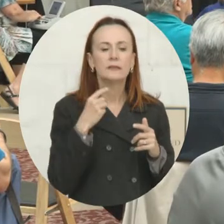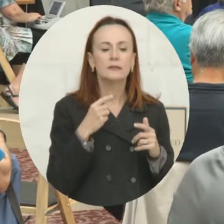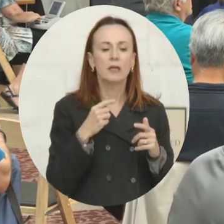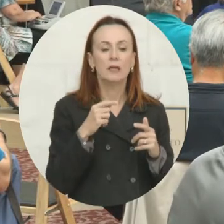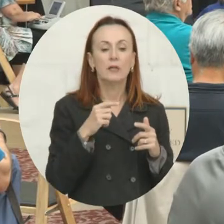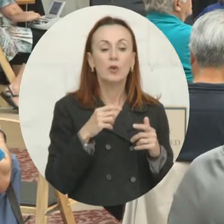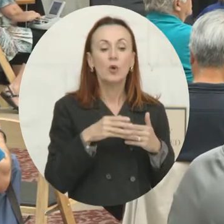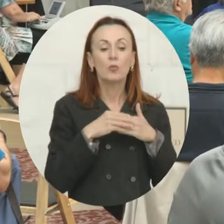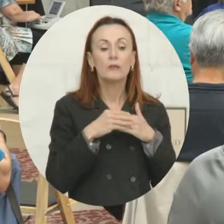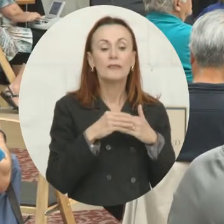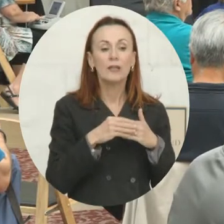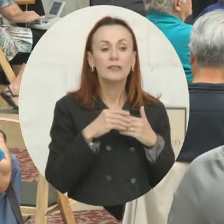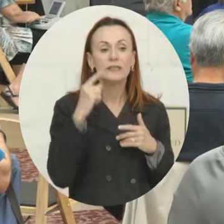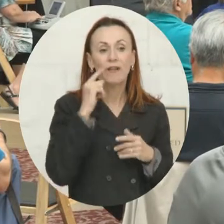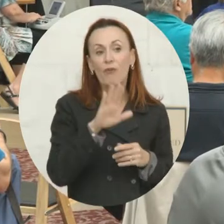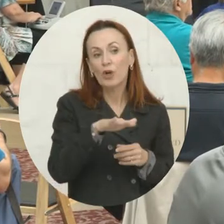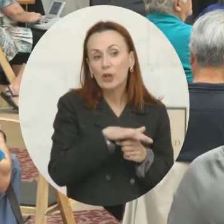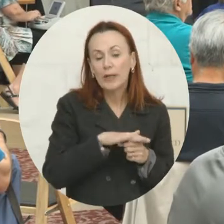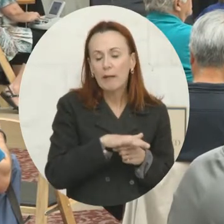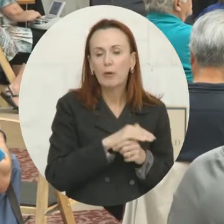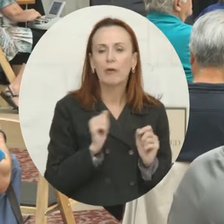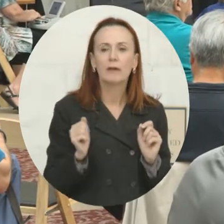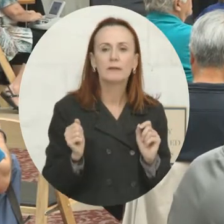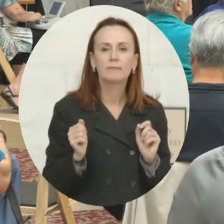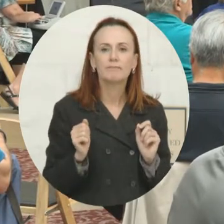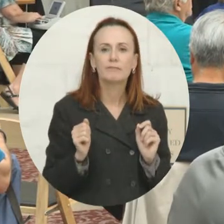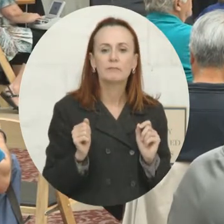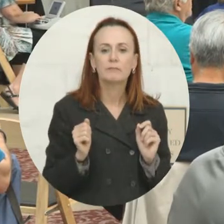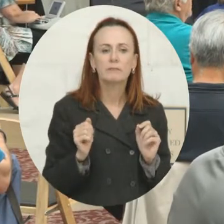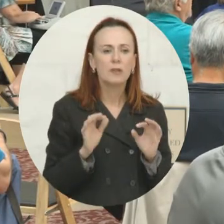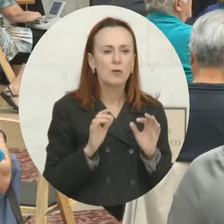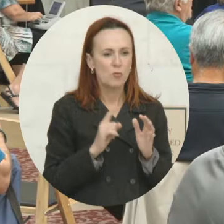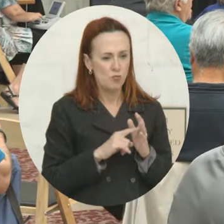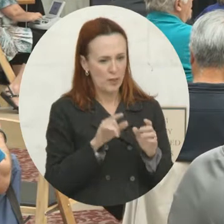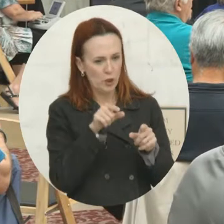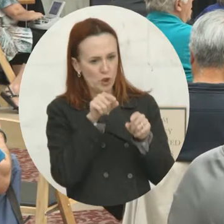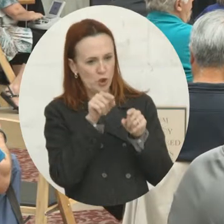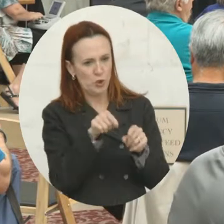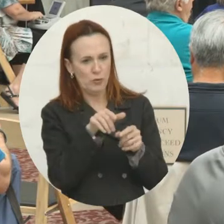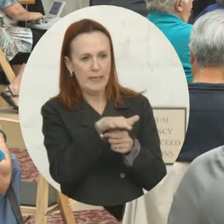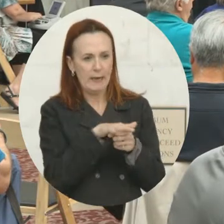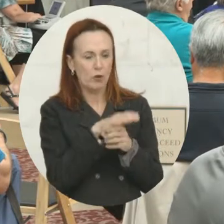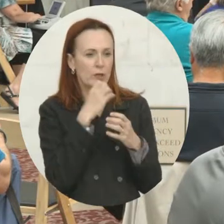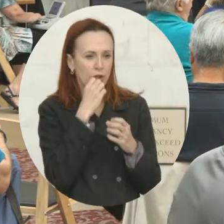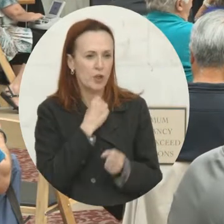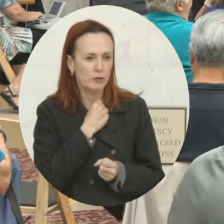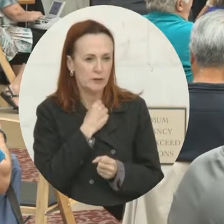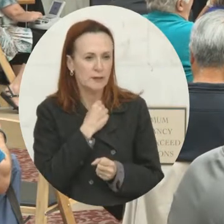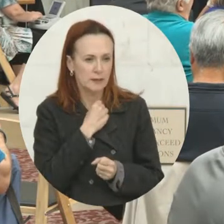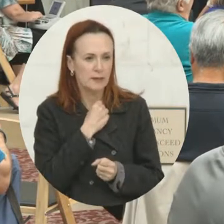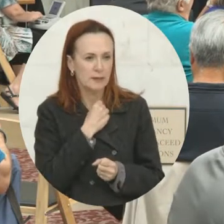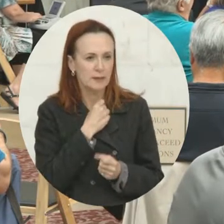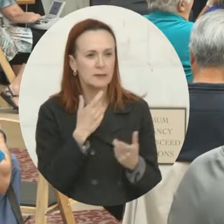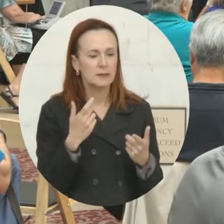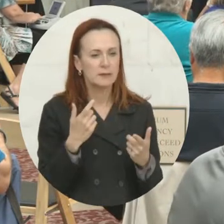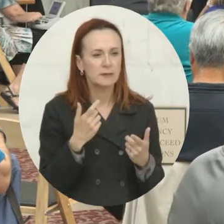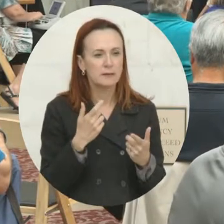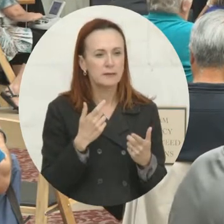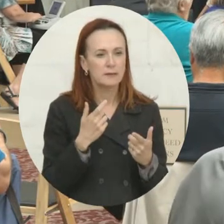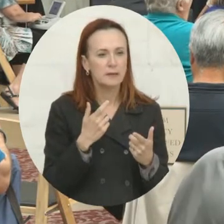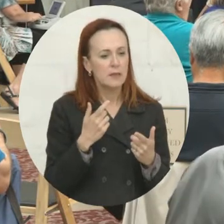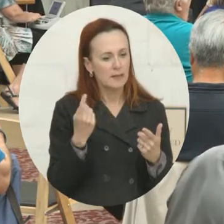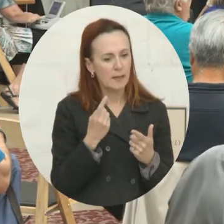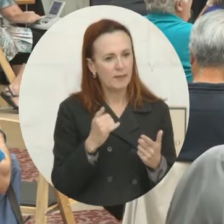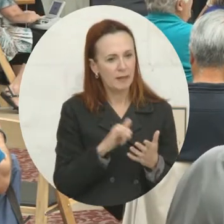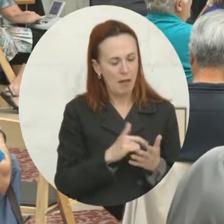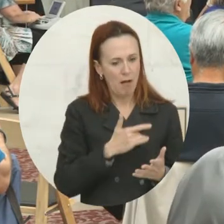in your neighborhoods, it's about what's important to you. Get behind something that means something to